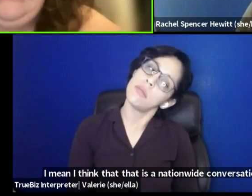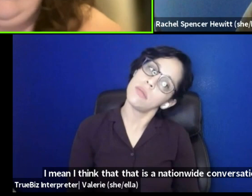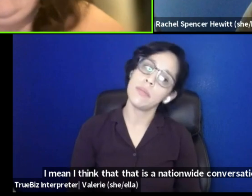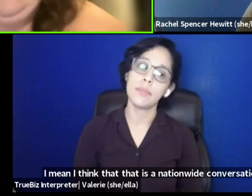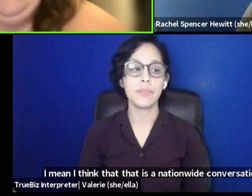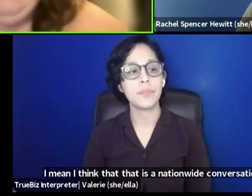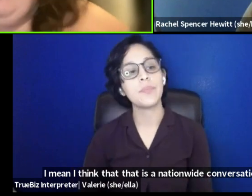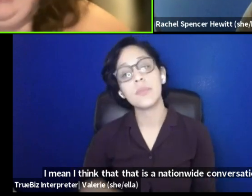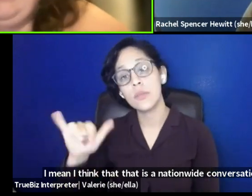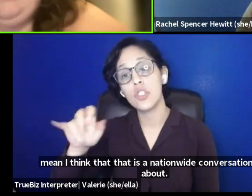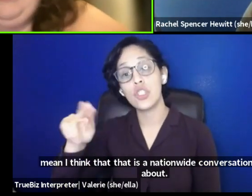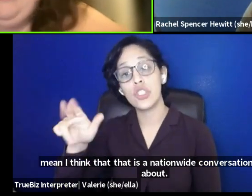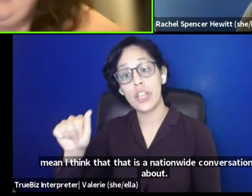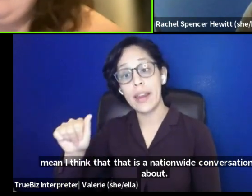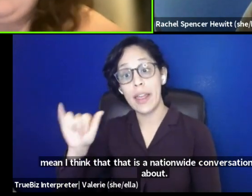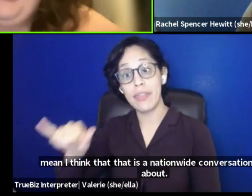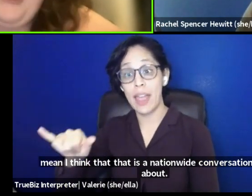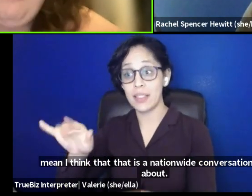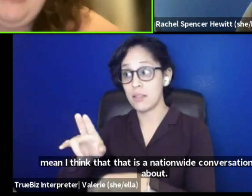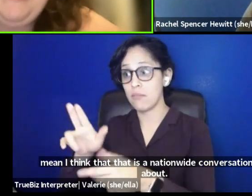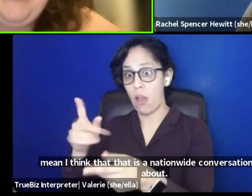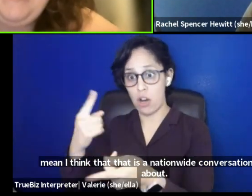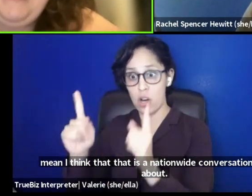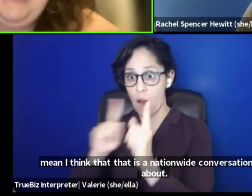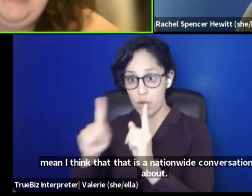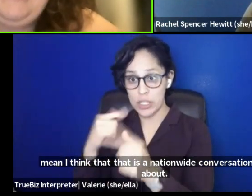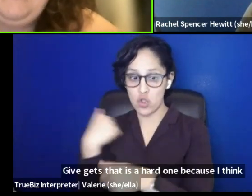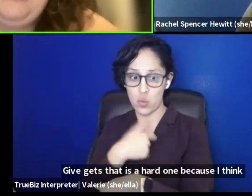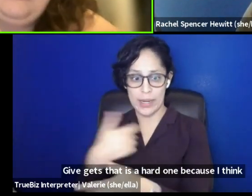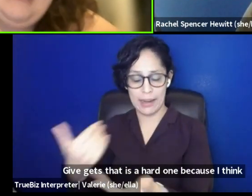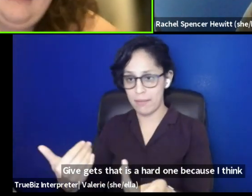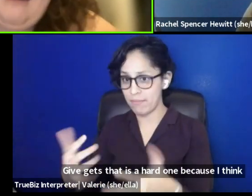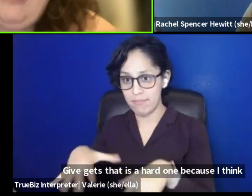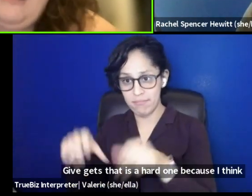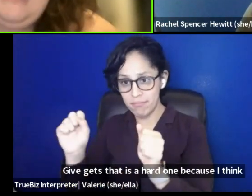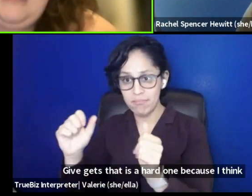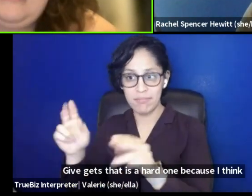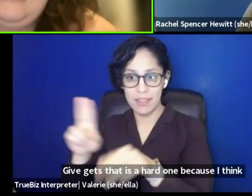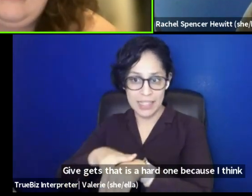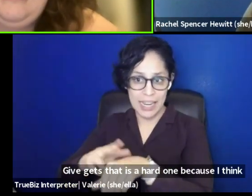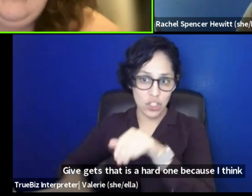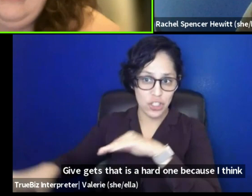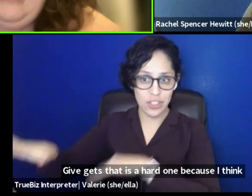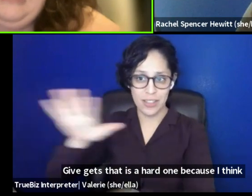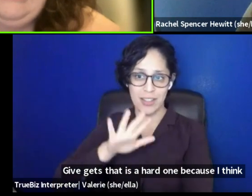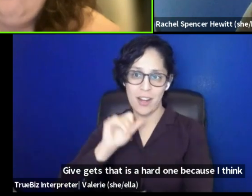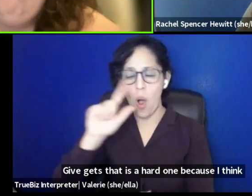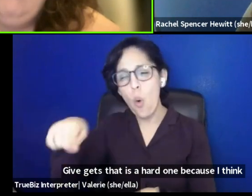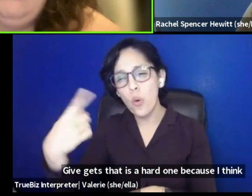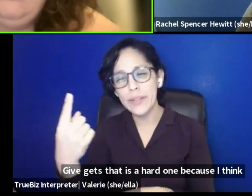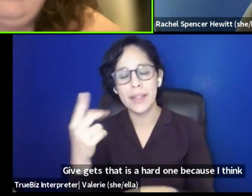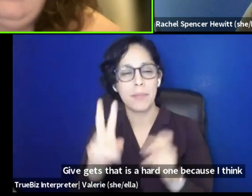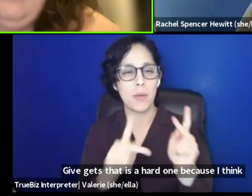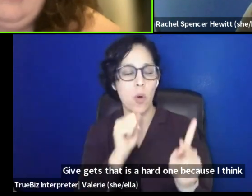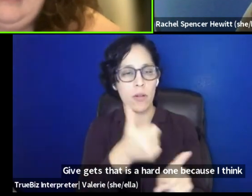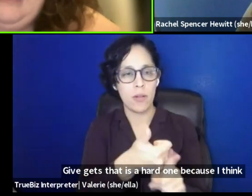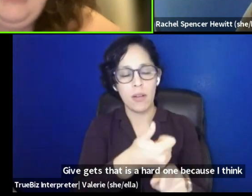give gets that is a hard one. Cause I think it's not just caregivers. It's, um,